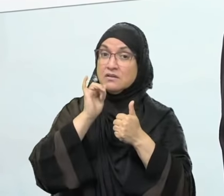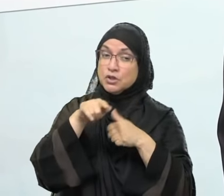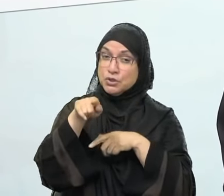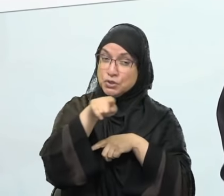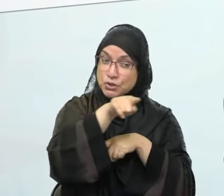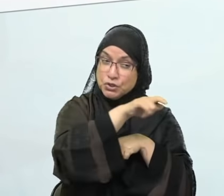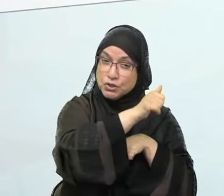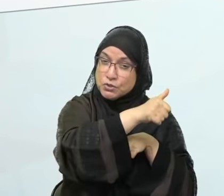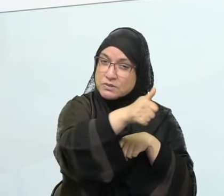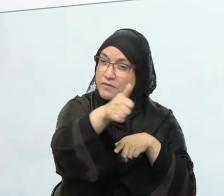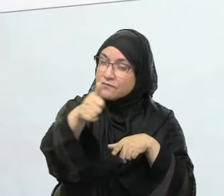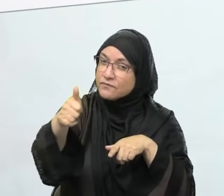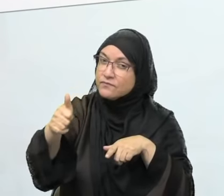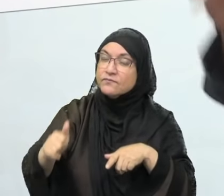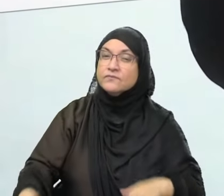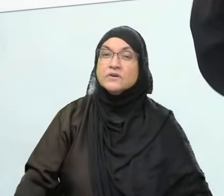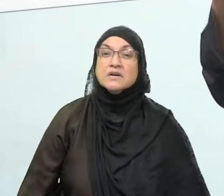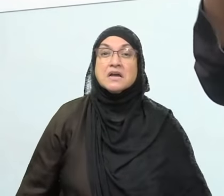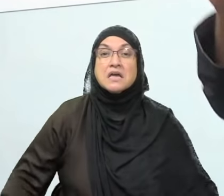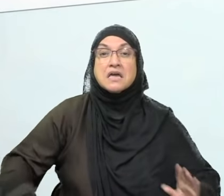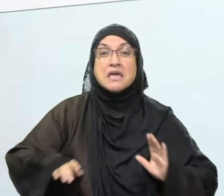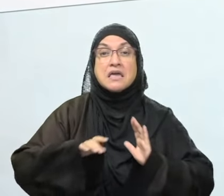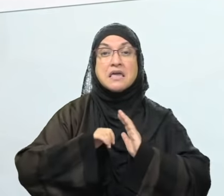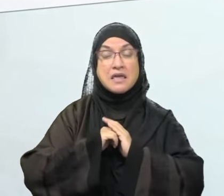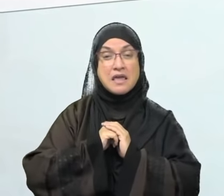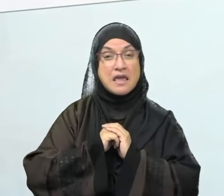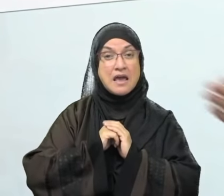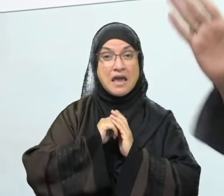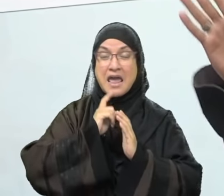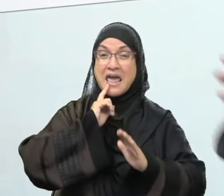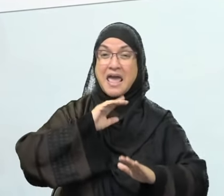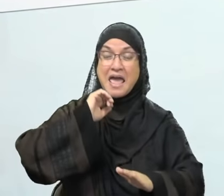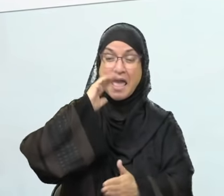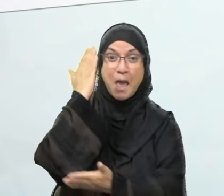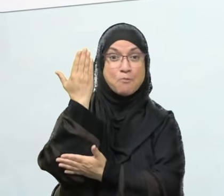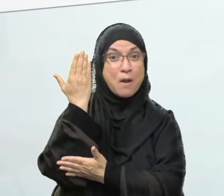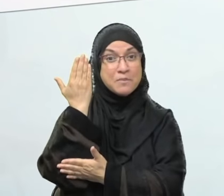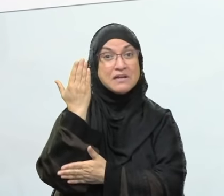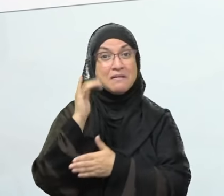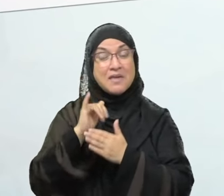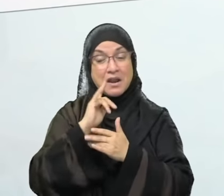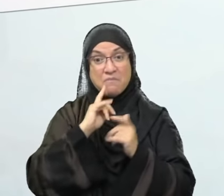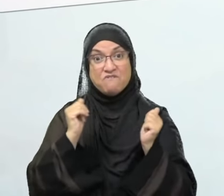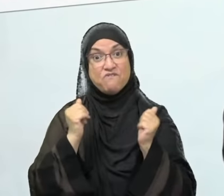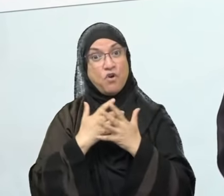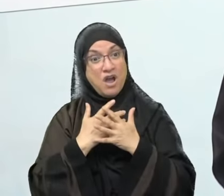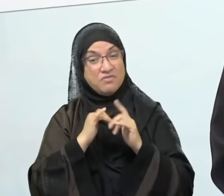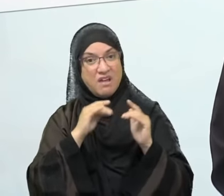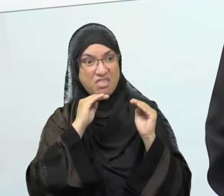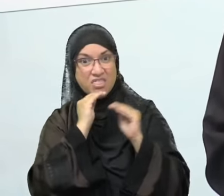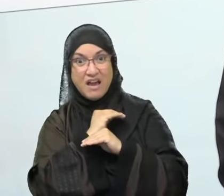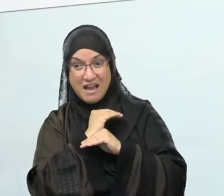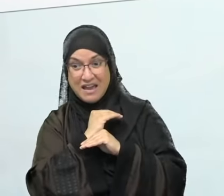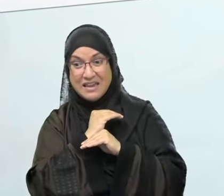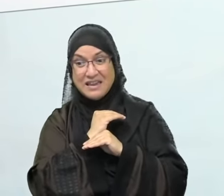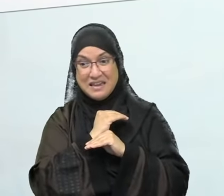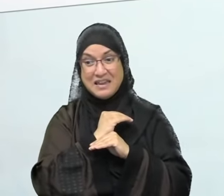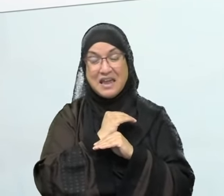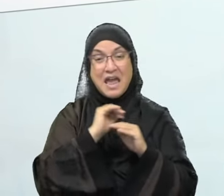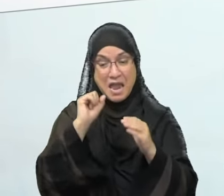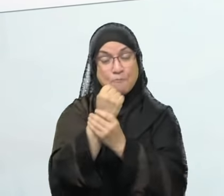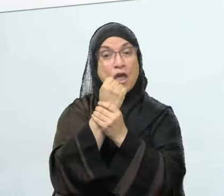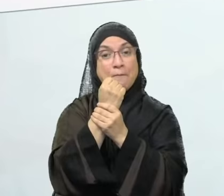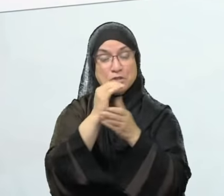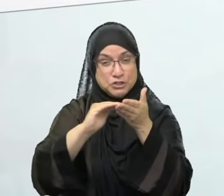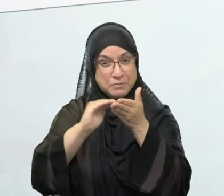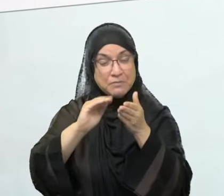is afraid of his lies that he told, which are not actually lies. Who are we to say, alhamdulillah, you know, I don't